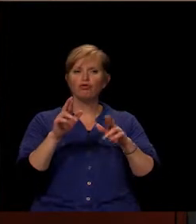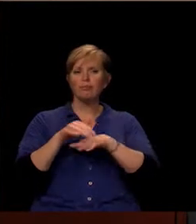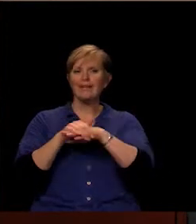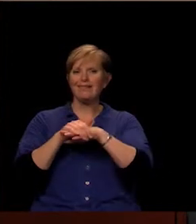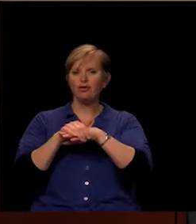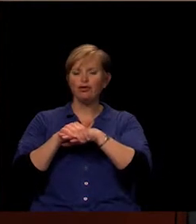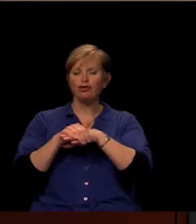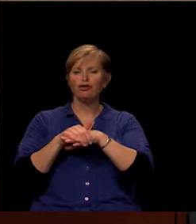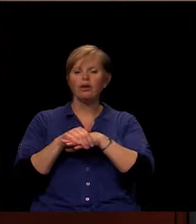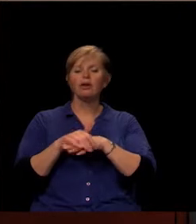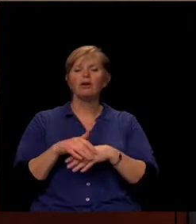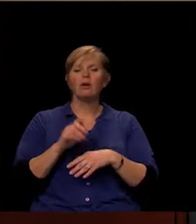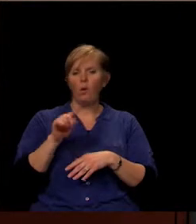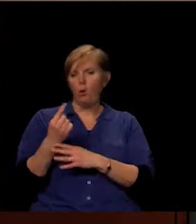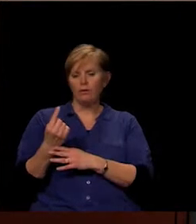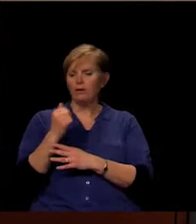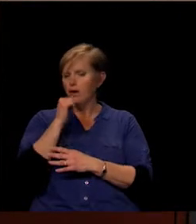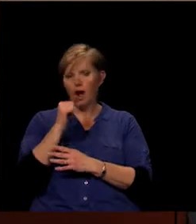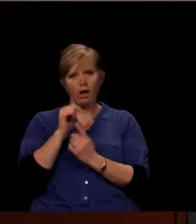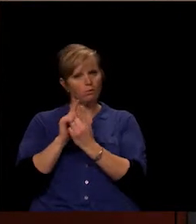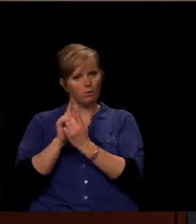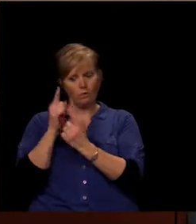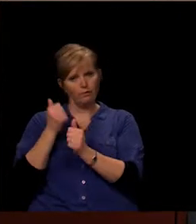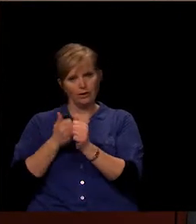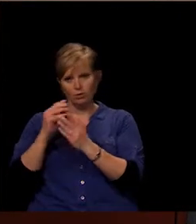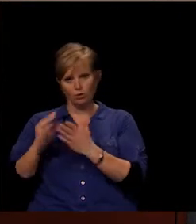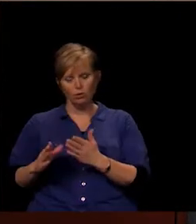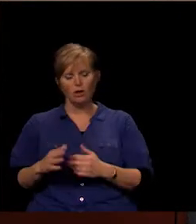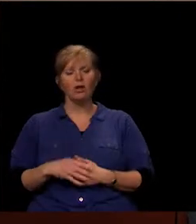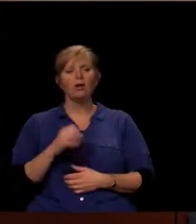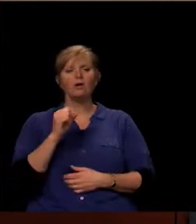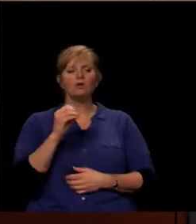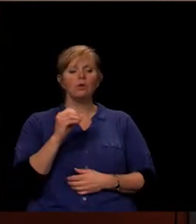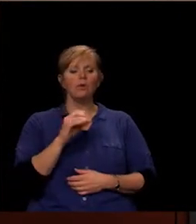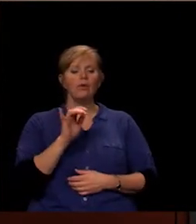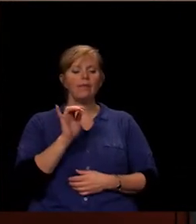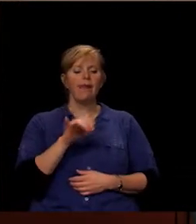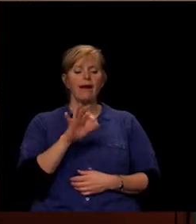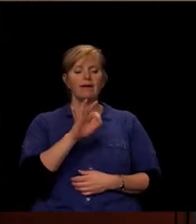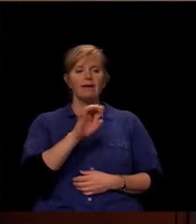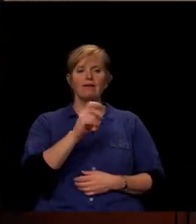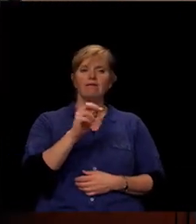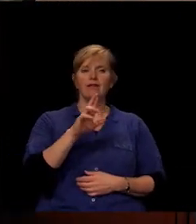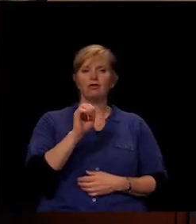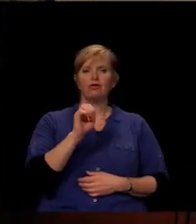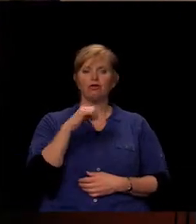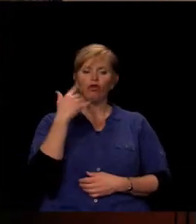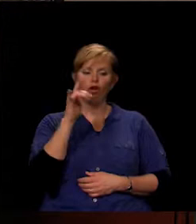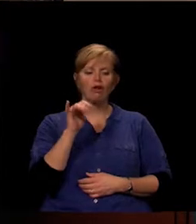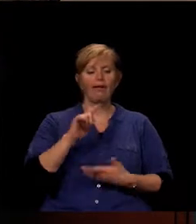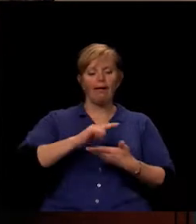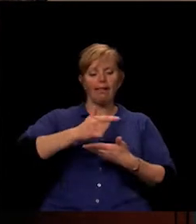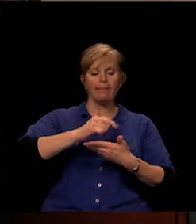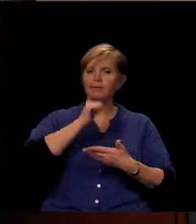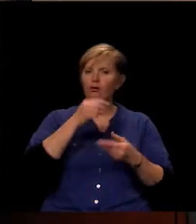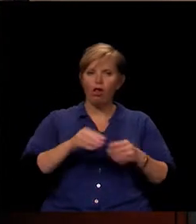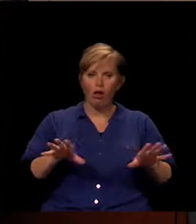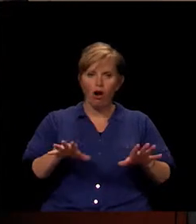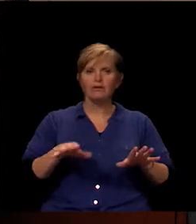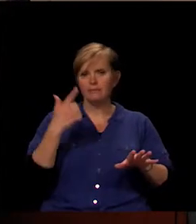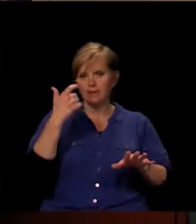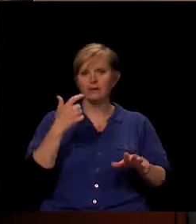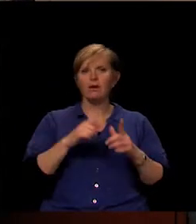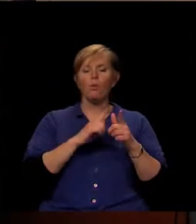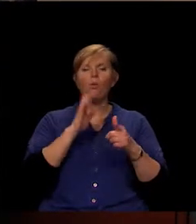that the feature of a laptop is not lost with the device inside of a language arts